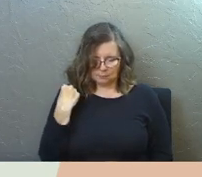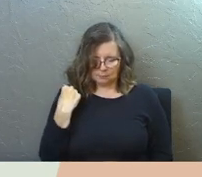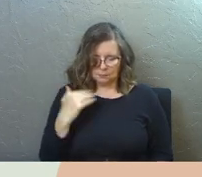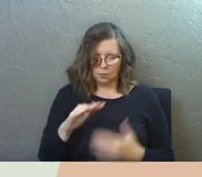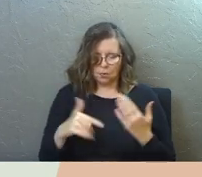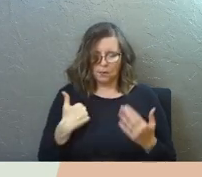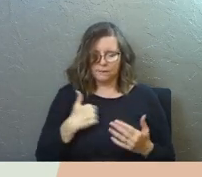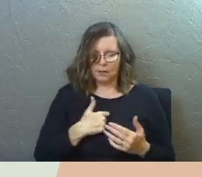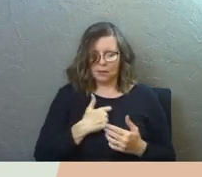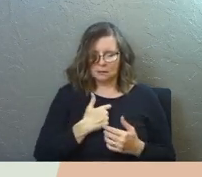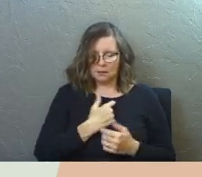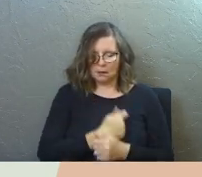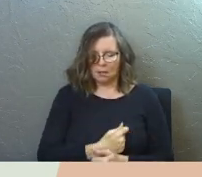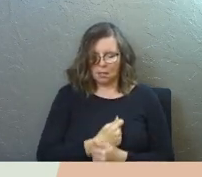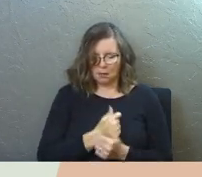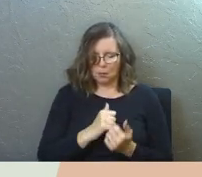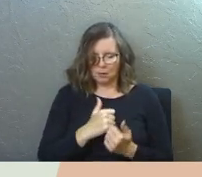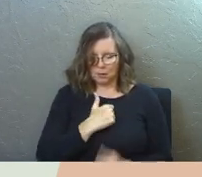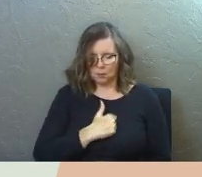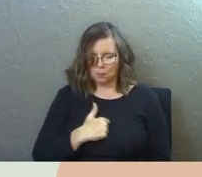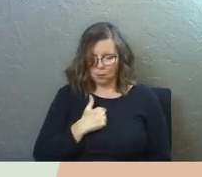all of us that are bound up in regret,